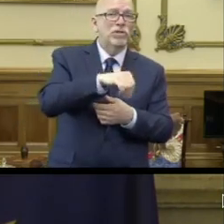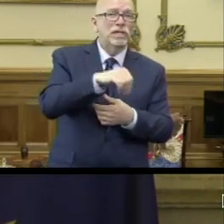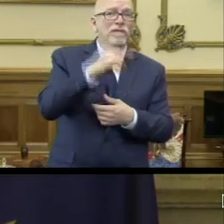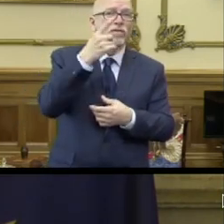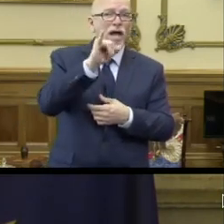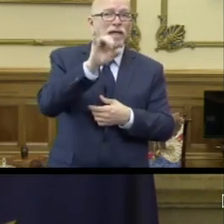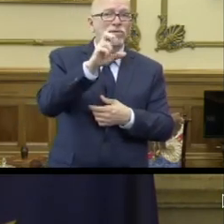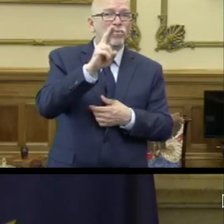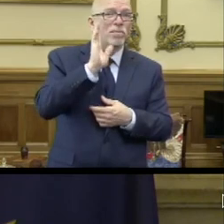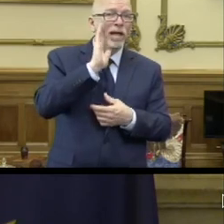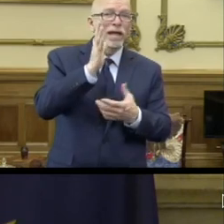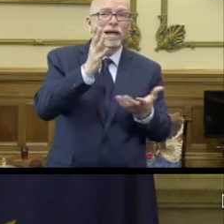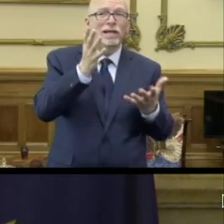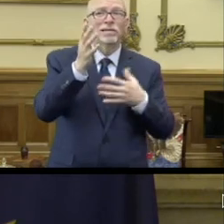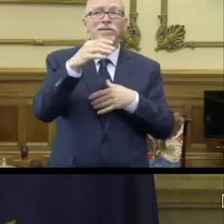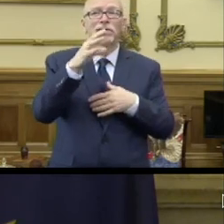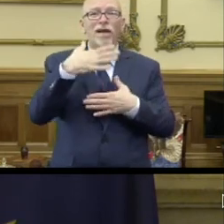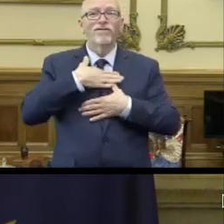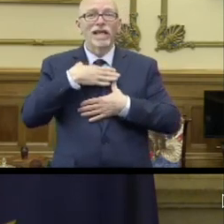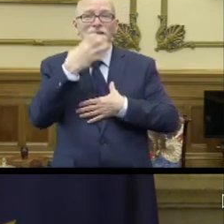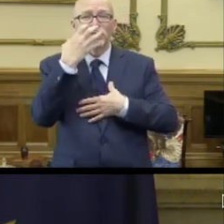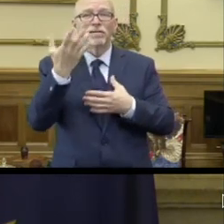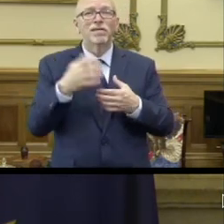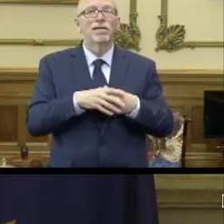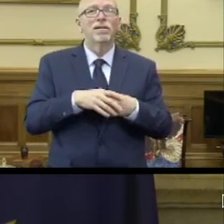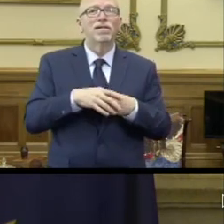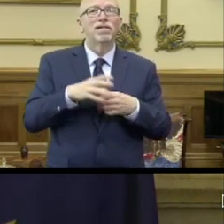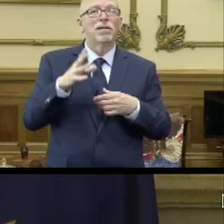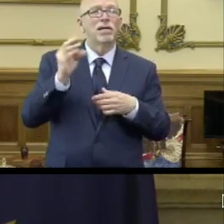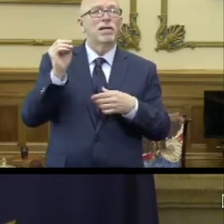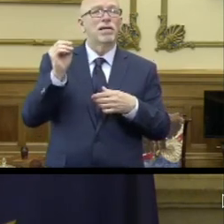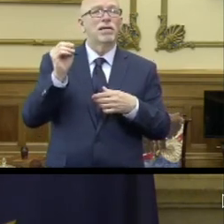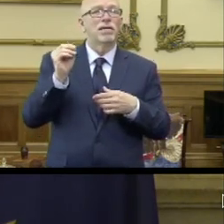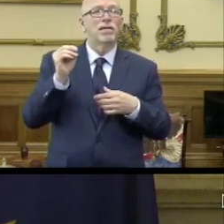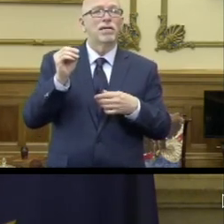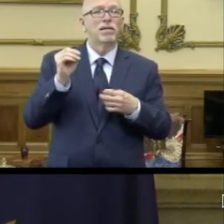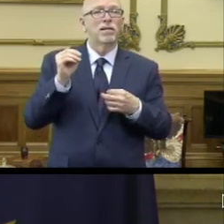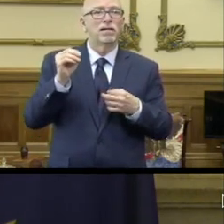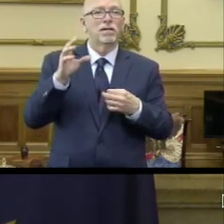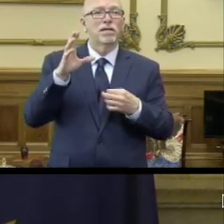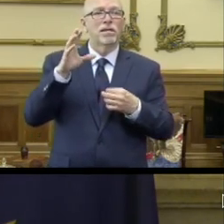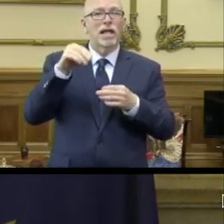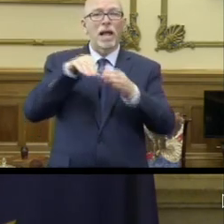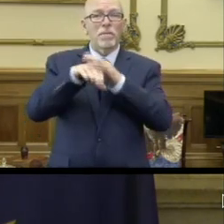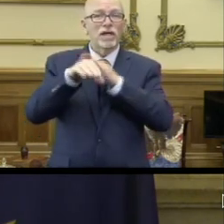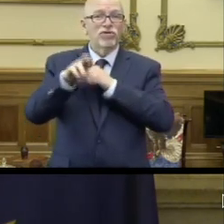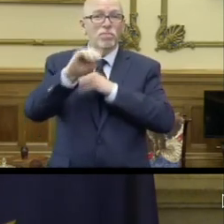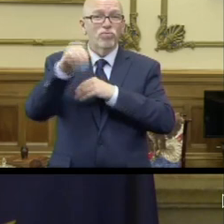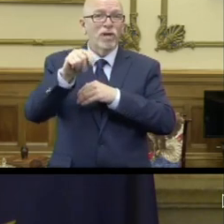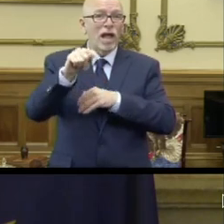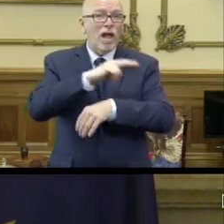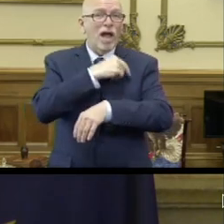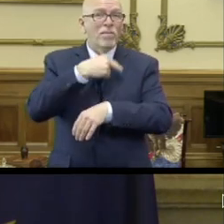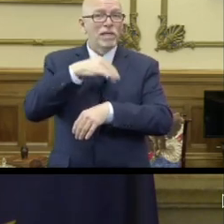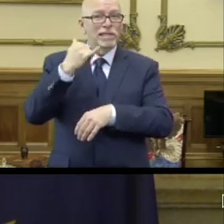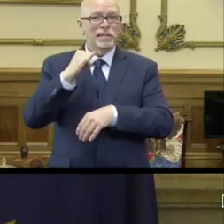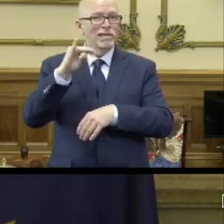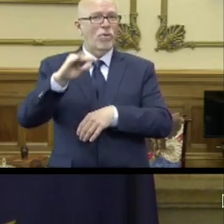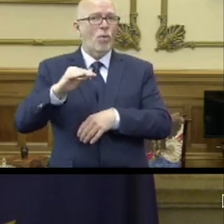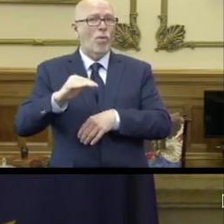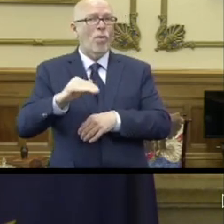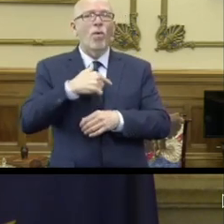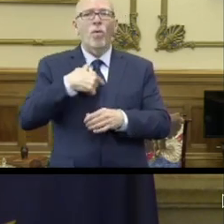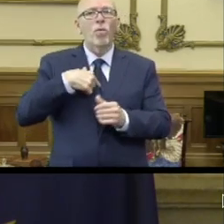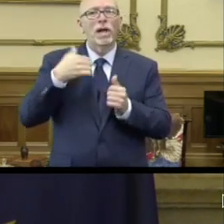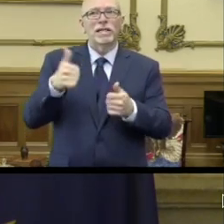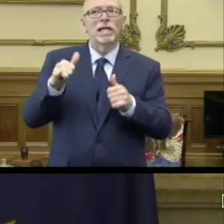of ICU, ICU beds and vents and our admittance rate into hospitals is at that level where we can manage it and